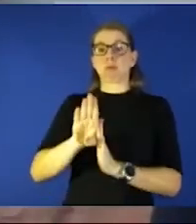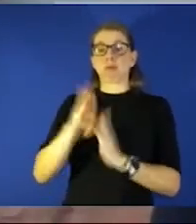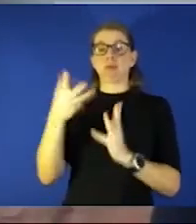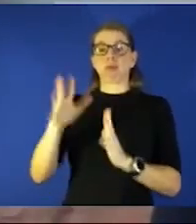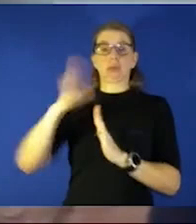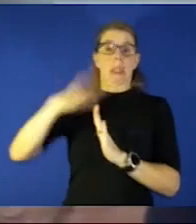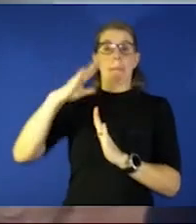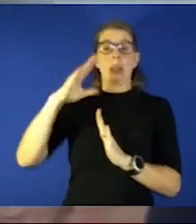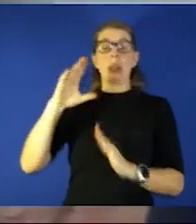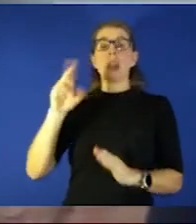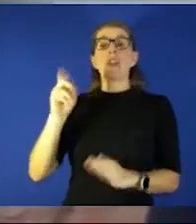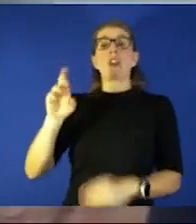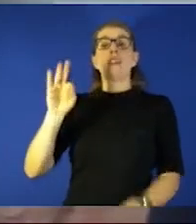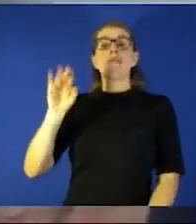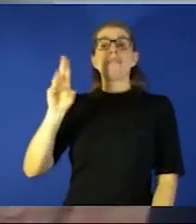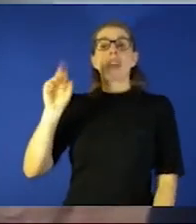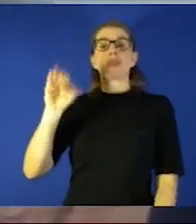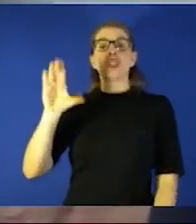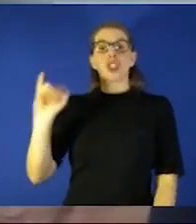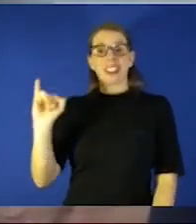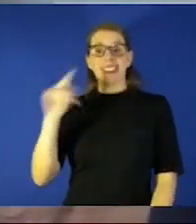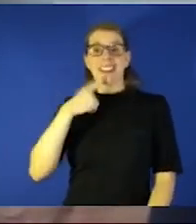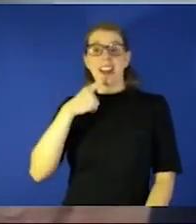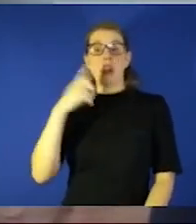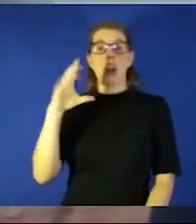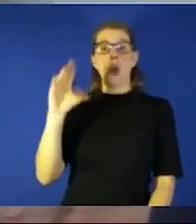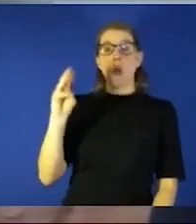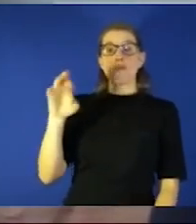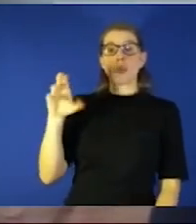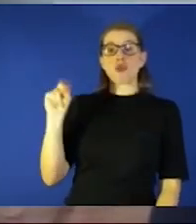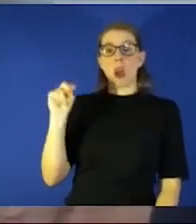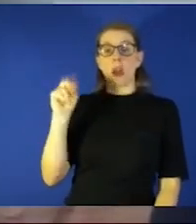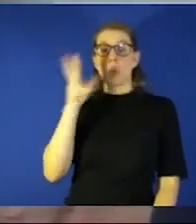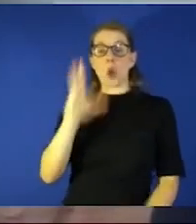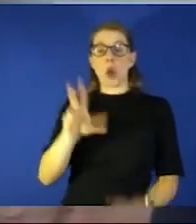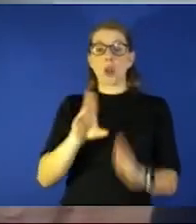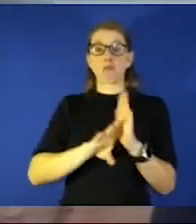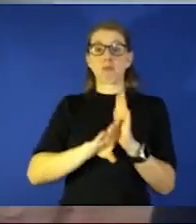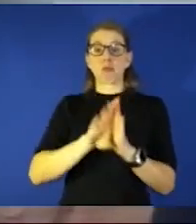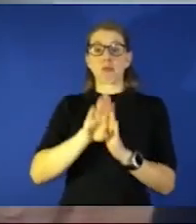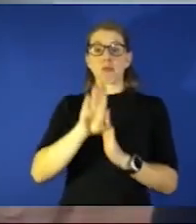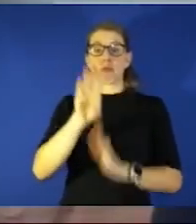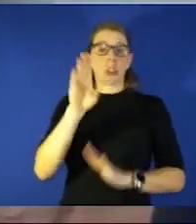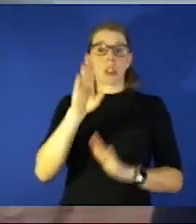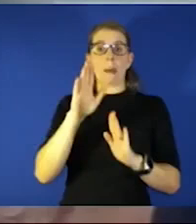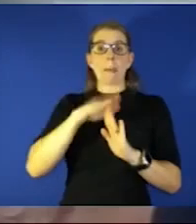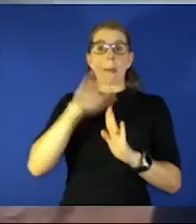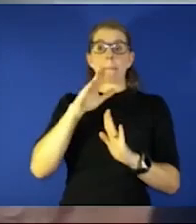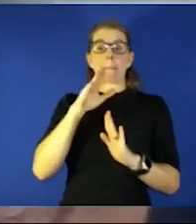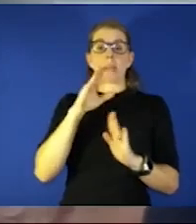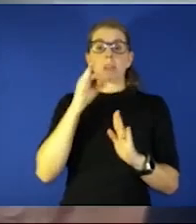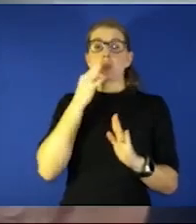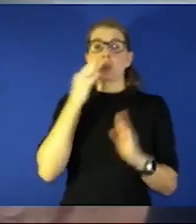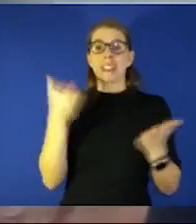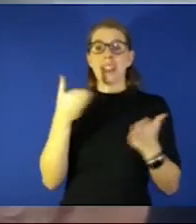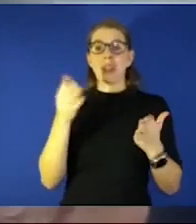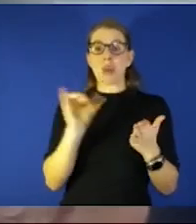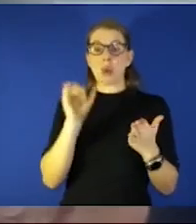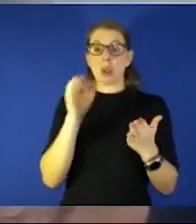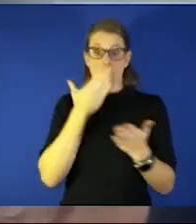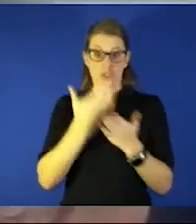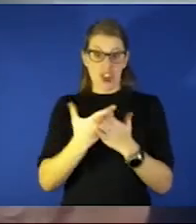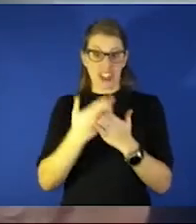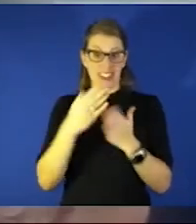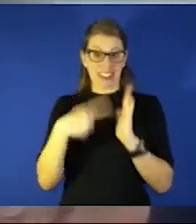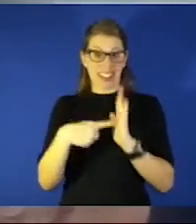Fauci said that this week he expects Omicron will soon peak here as well is that a good sign or a sign that